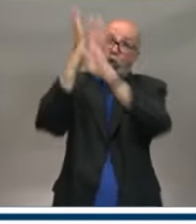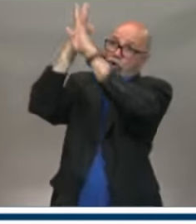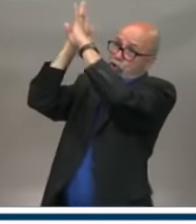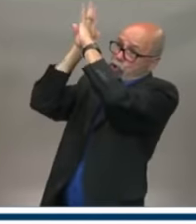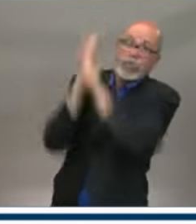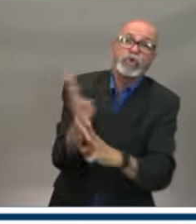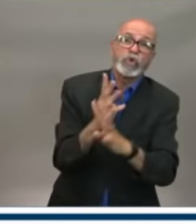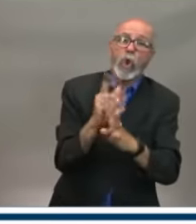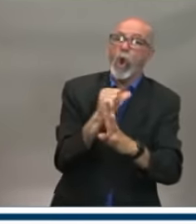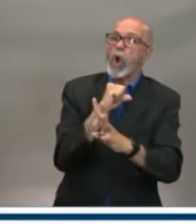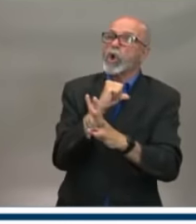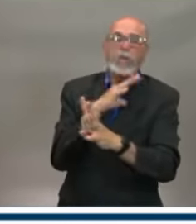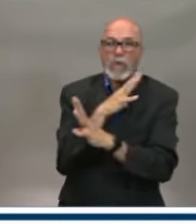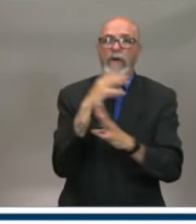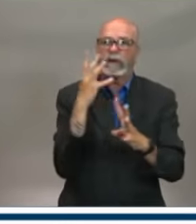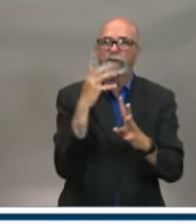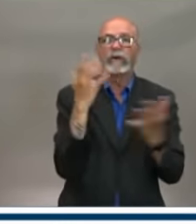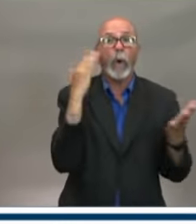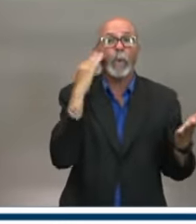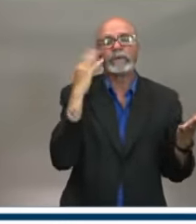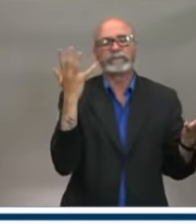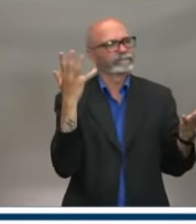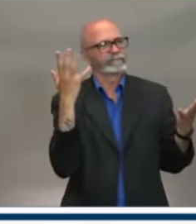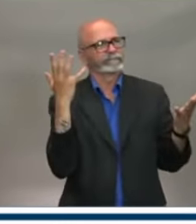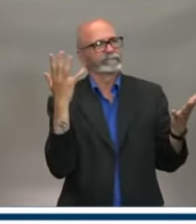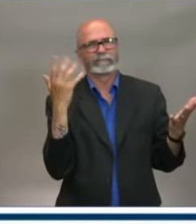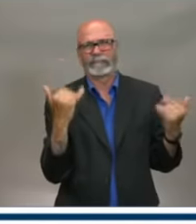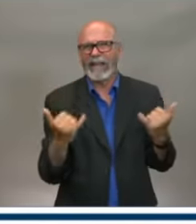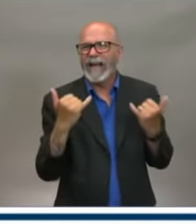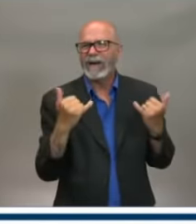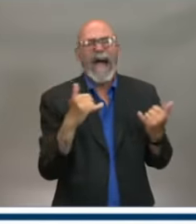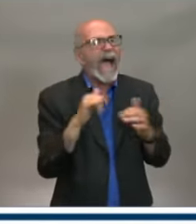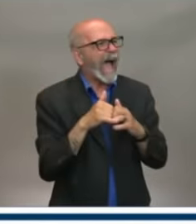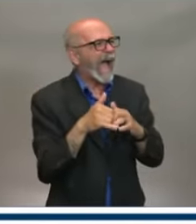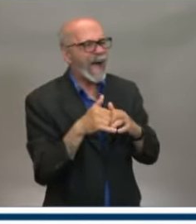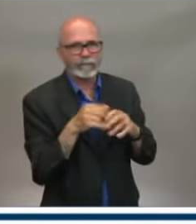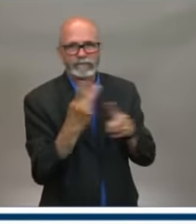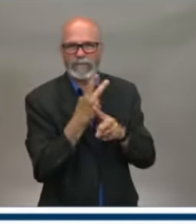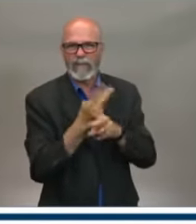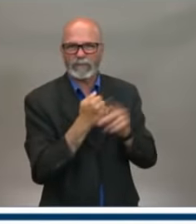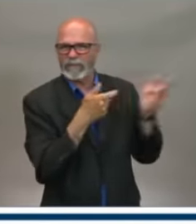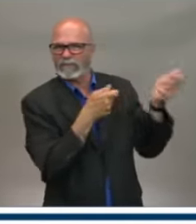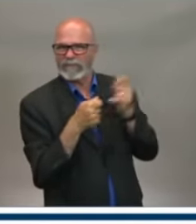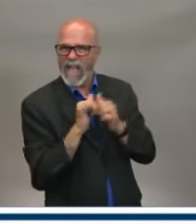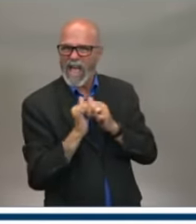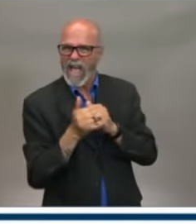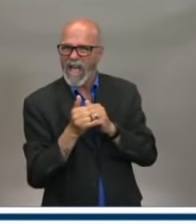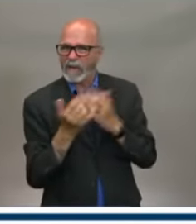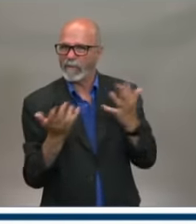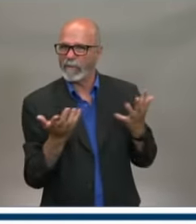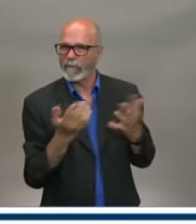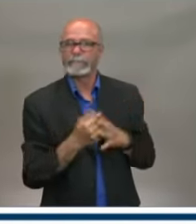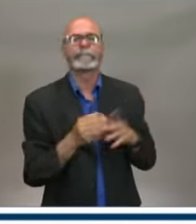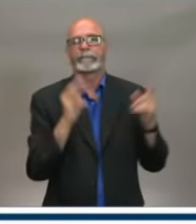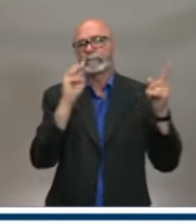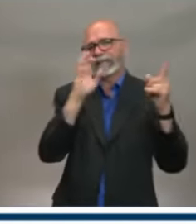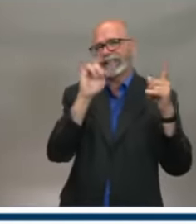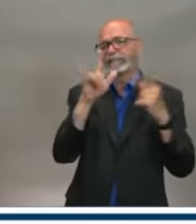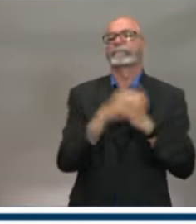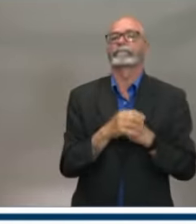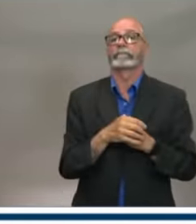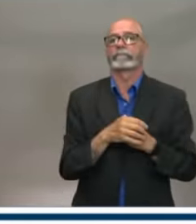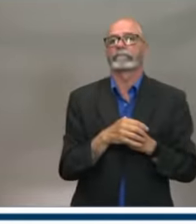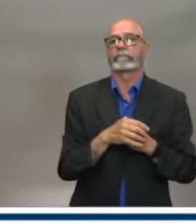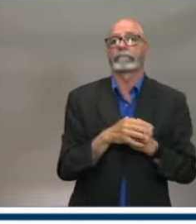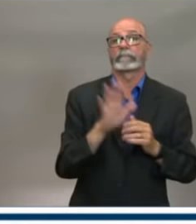we get to the end of this? I think, as we've said all along, this is about living with COVID for some